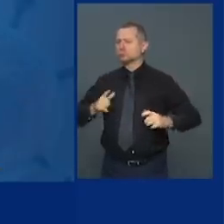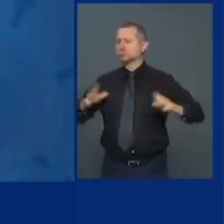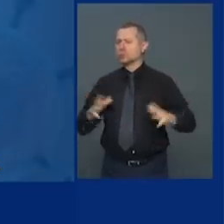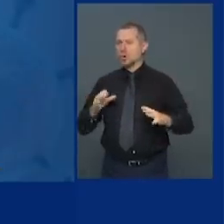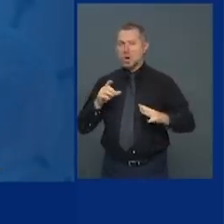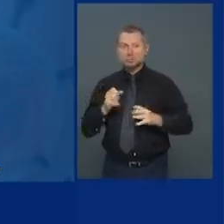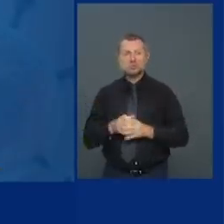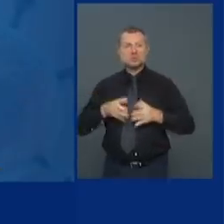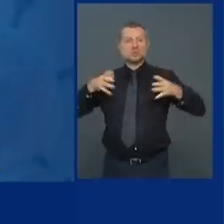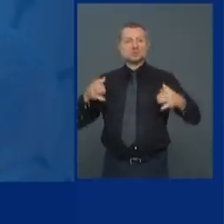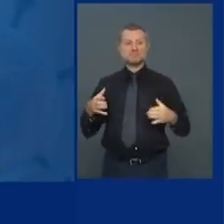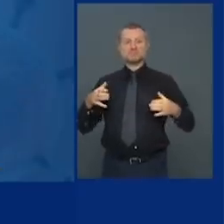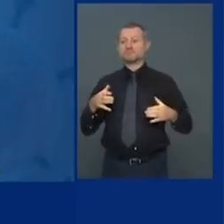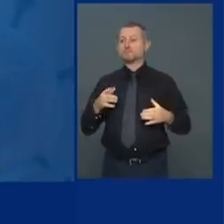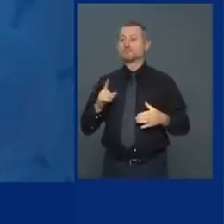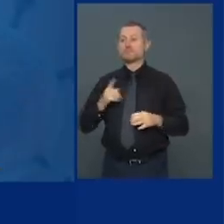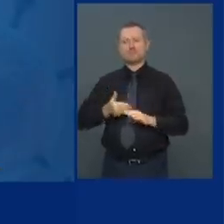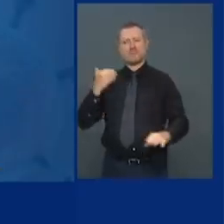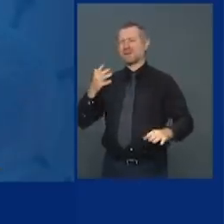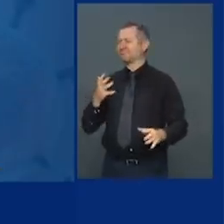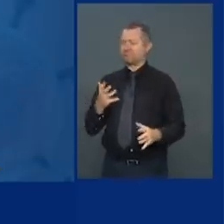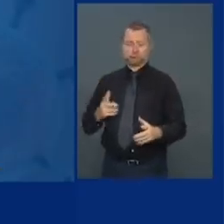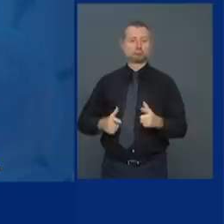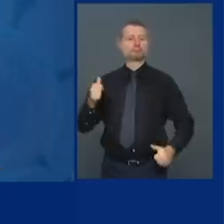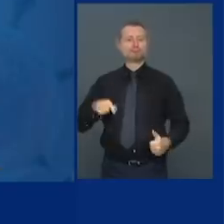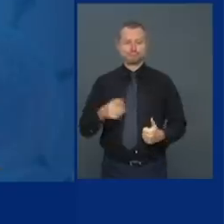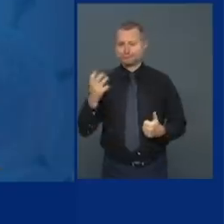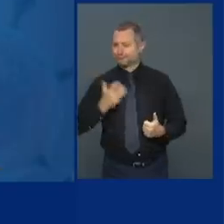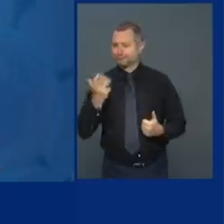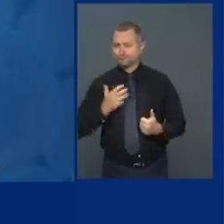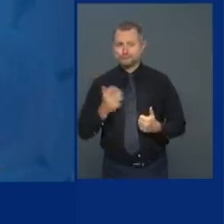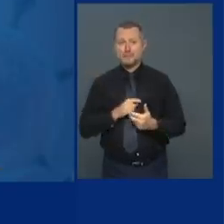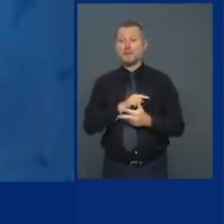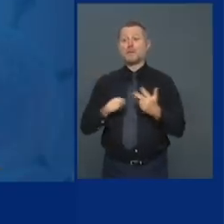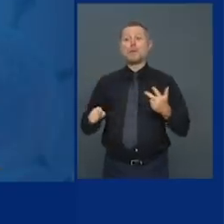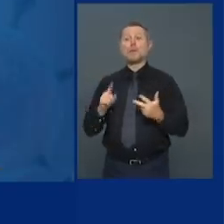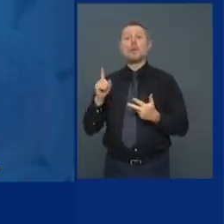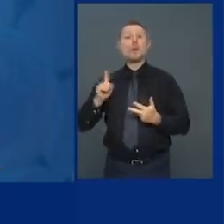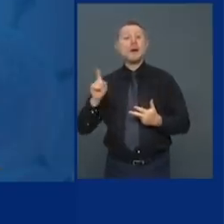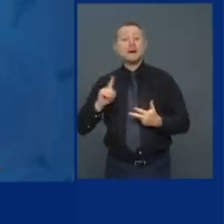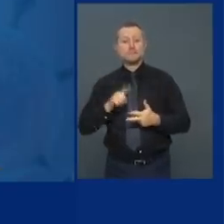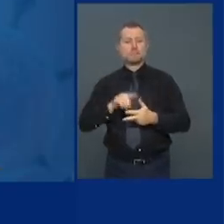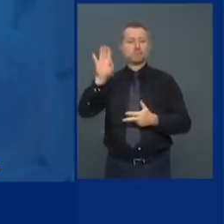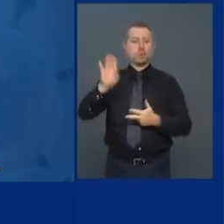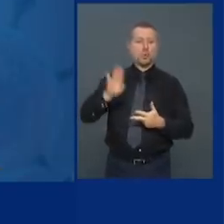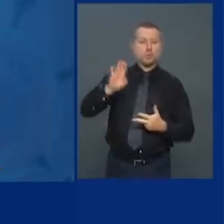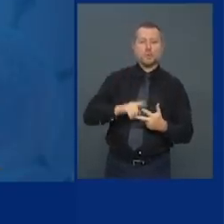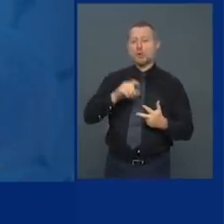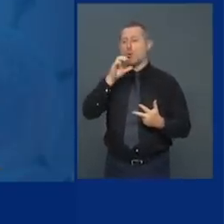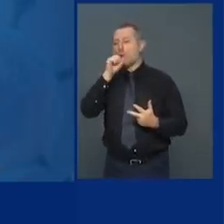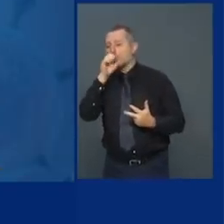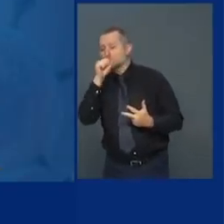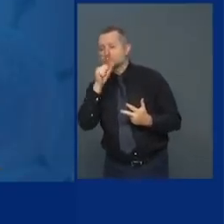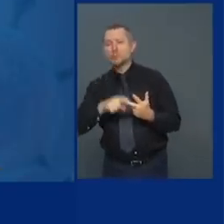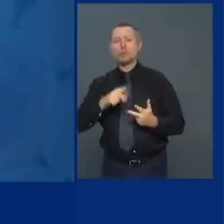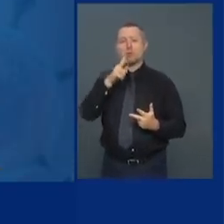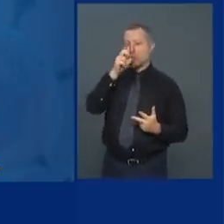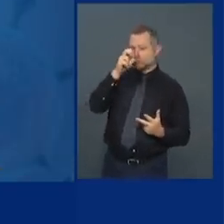before. And the clusters are Brooklyn, Orange, Rockland.